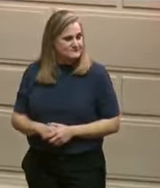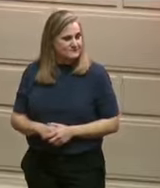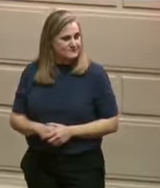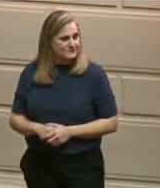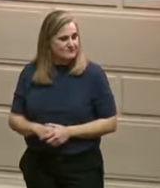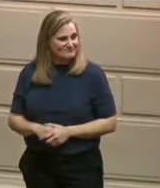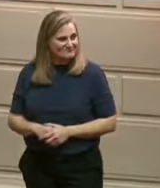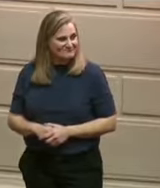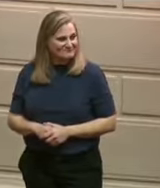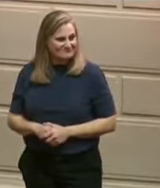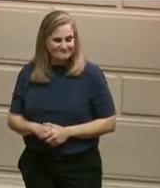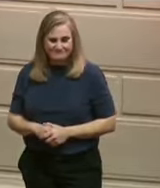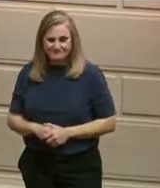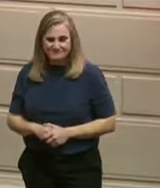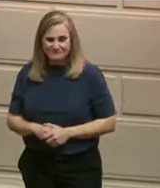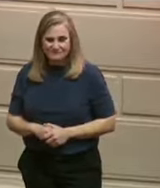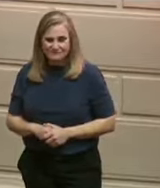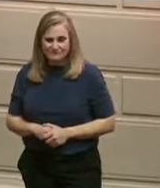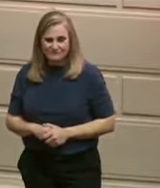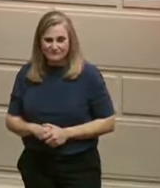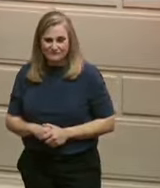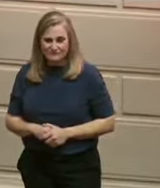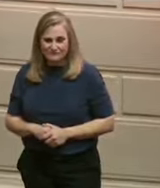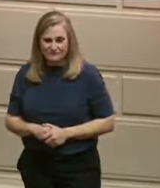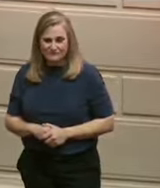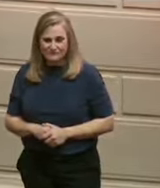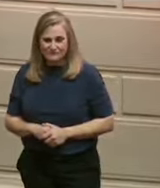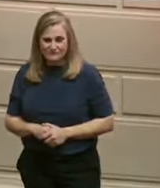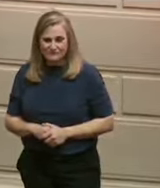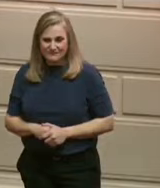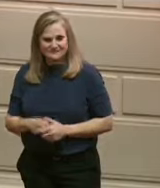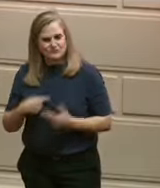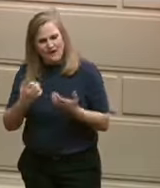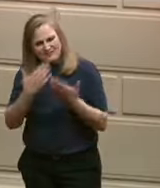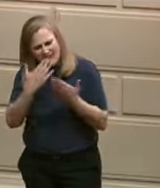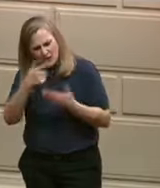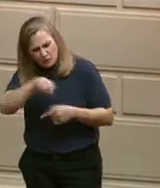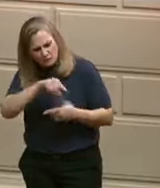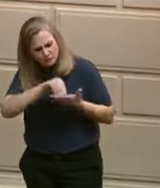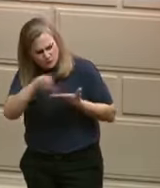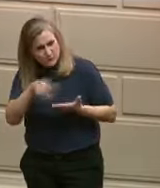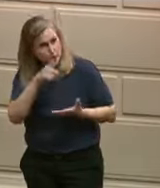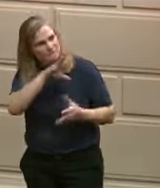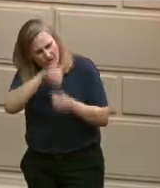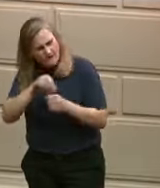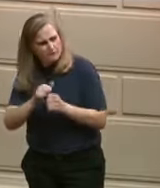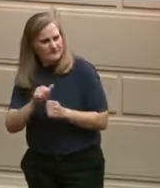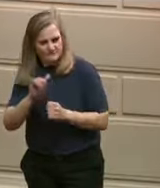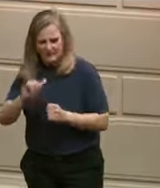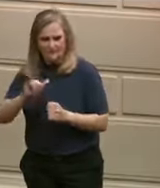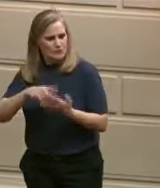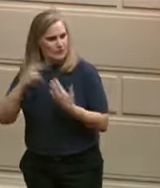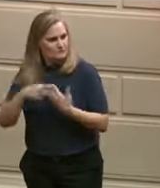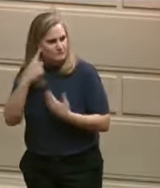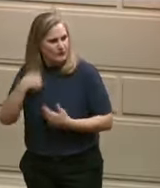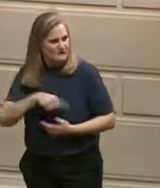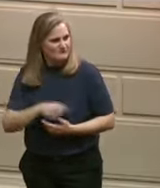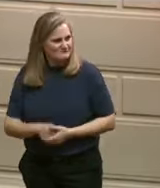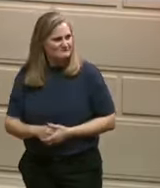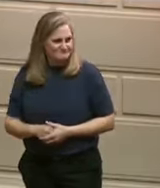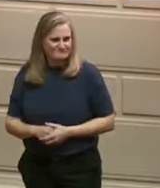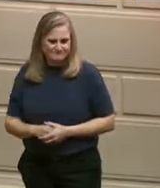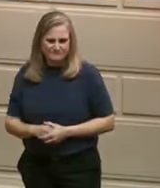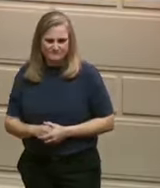Thank you for being a part of Team Rhode Island. Cybersecurity is a rapidly growing